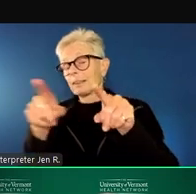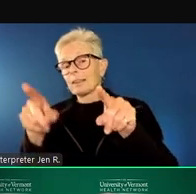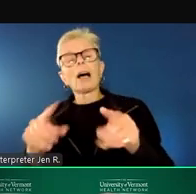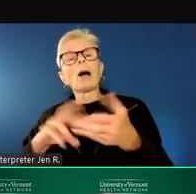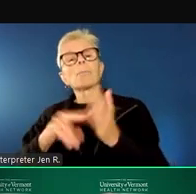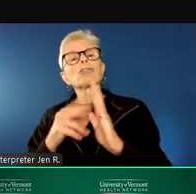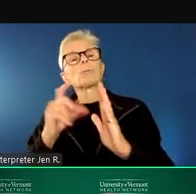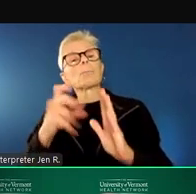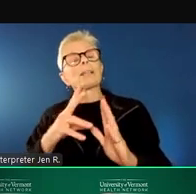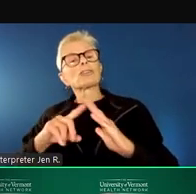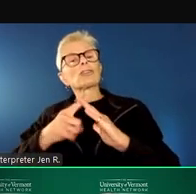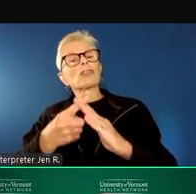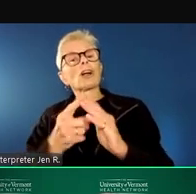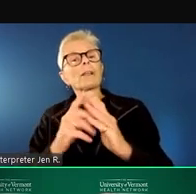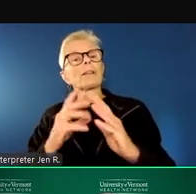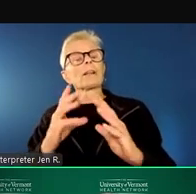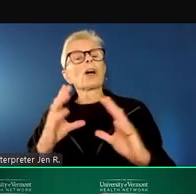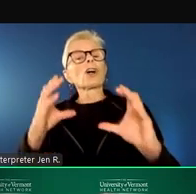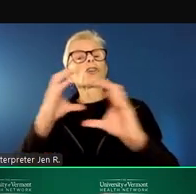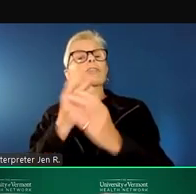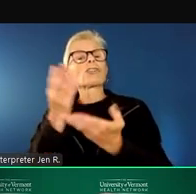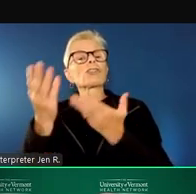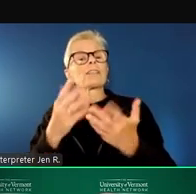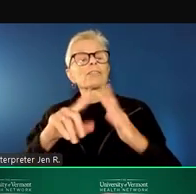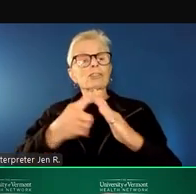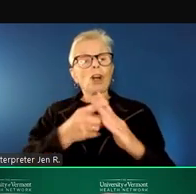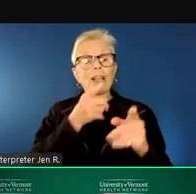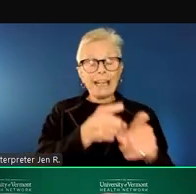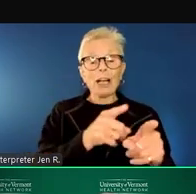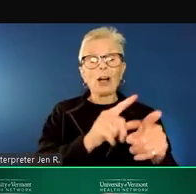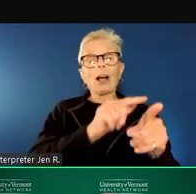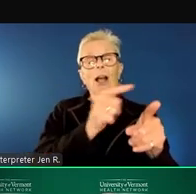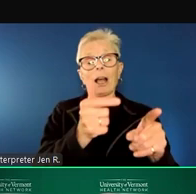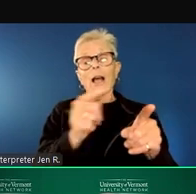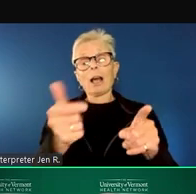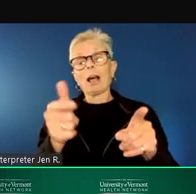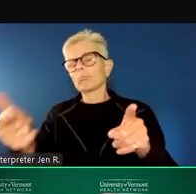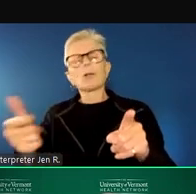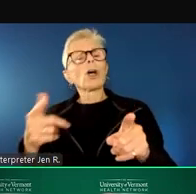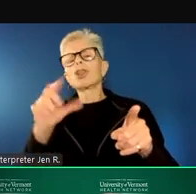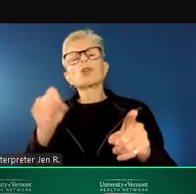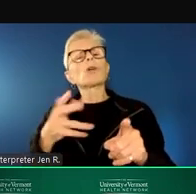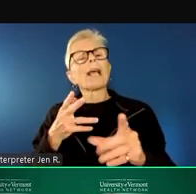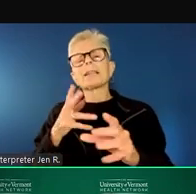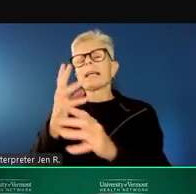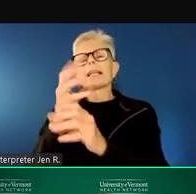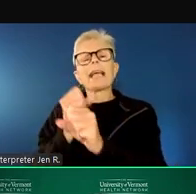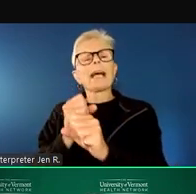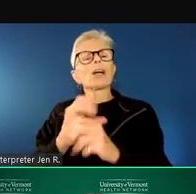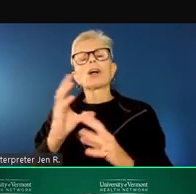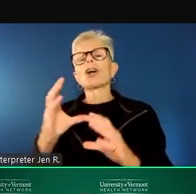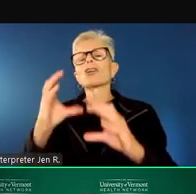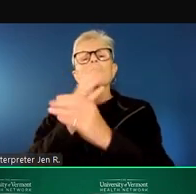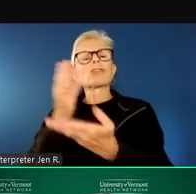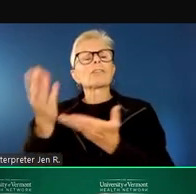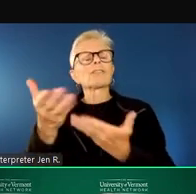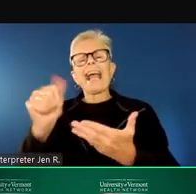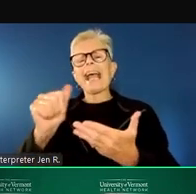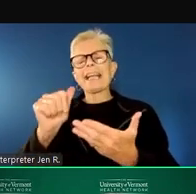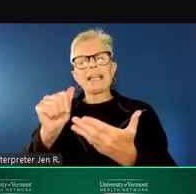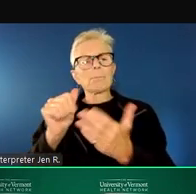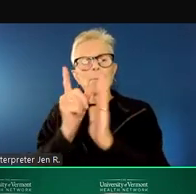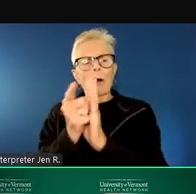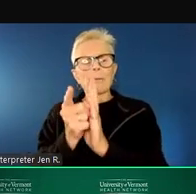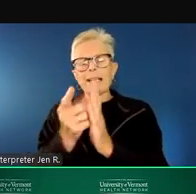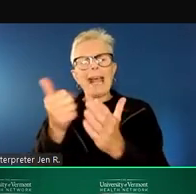services linearly like this. You can access crisis services at any point along this